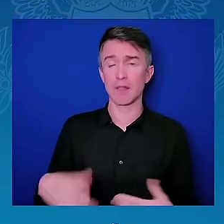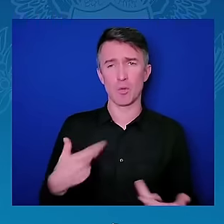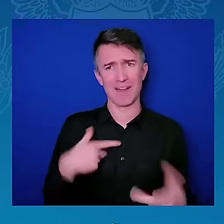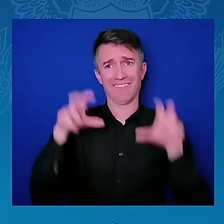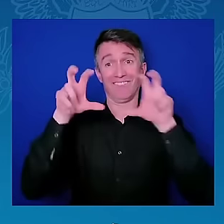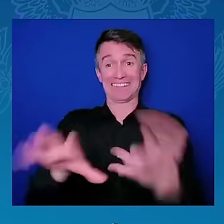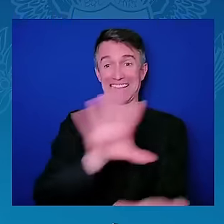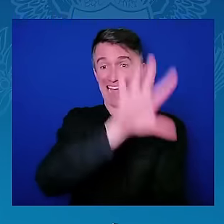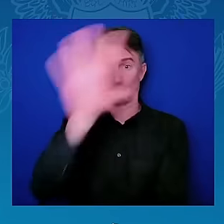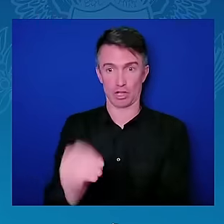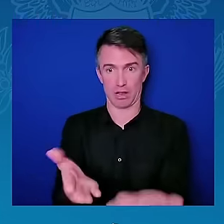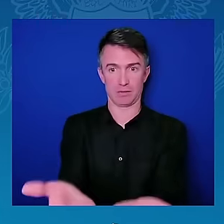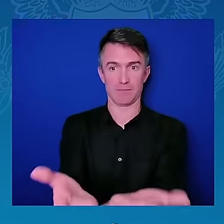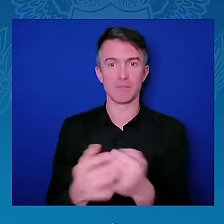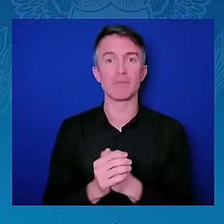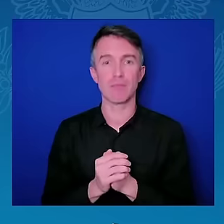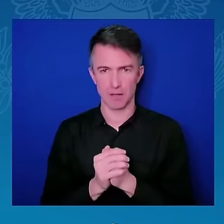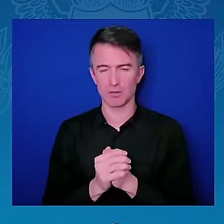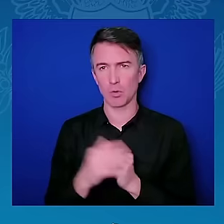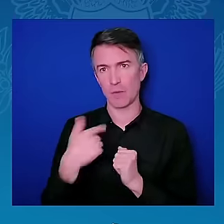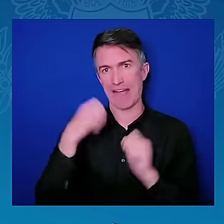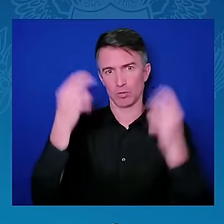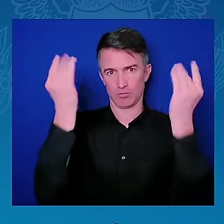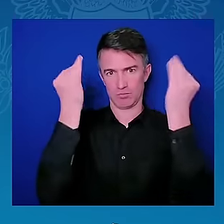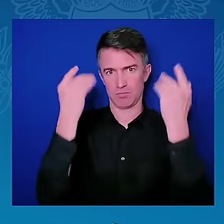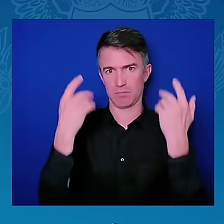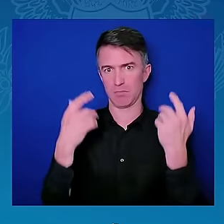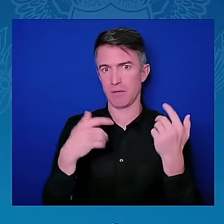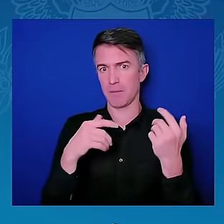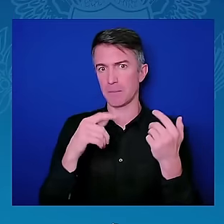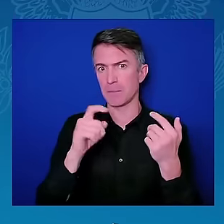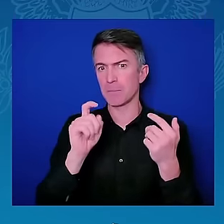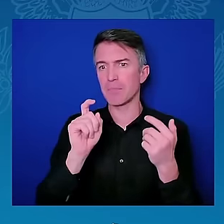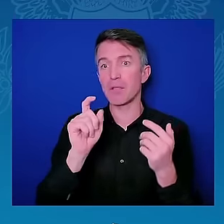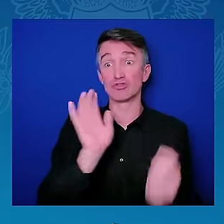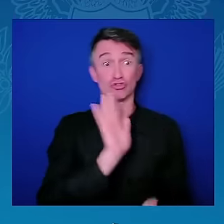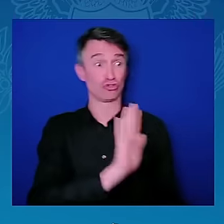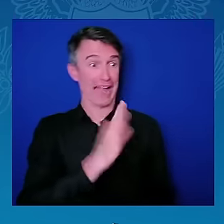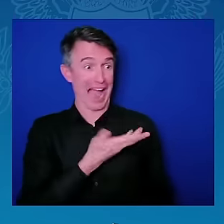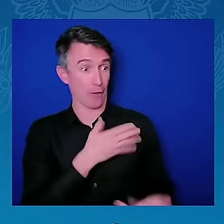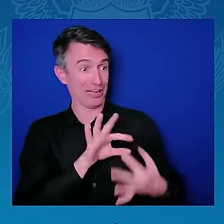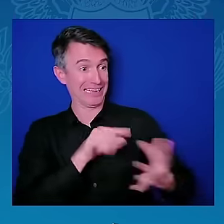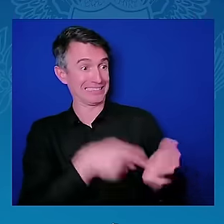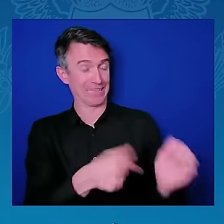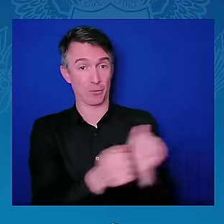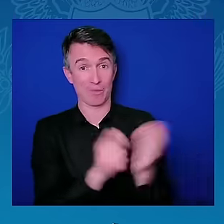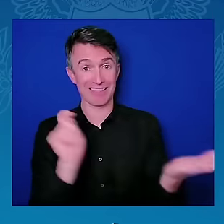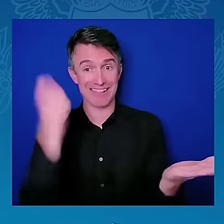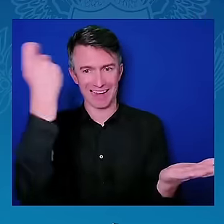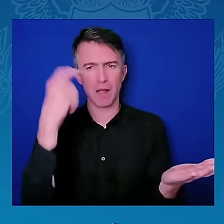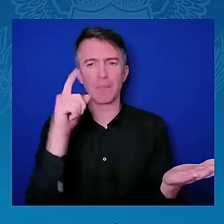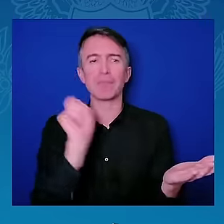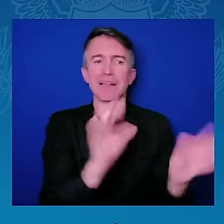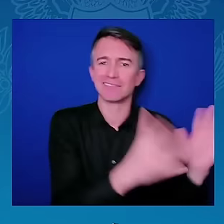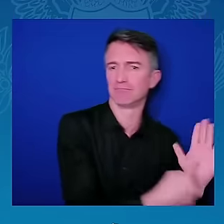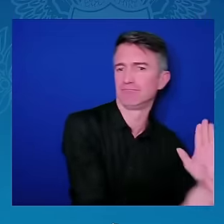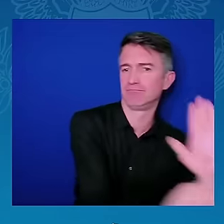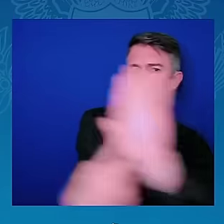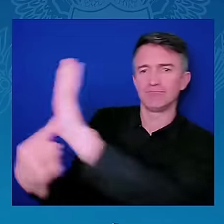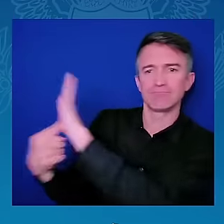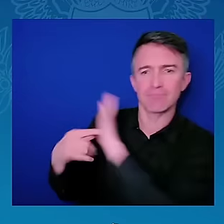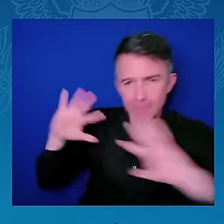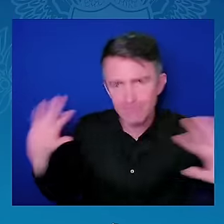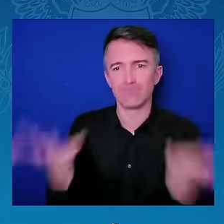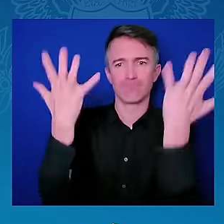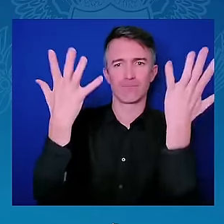We in government don't have not only necessarily the depth of the skill, but we cannot pull together the billions of